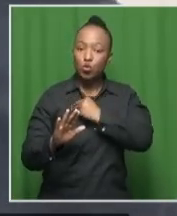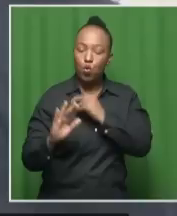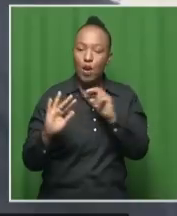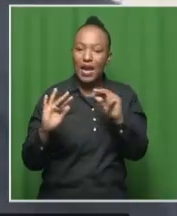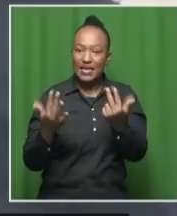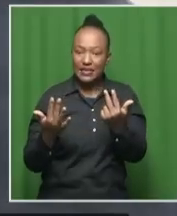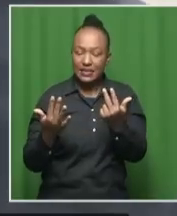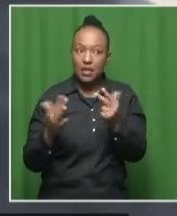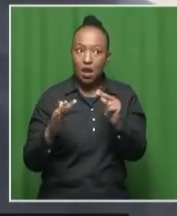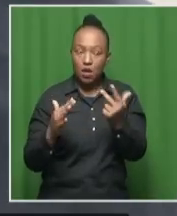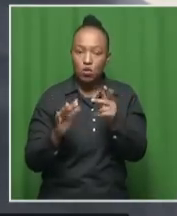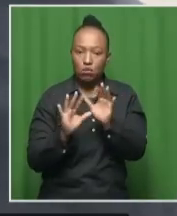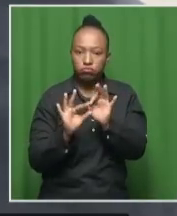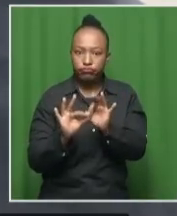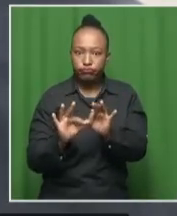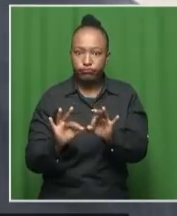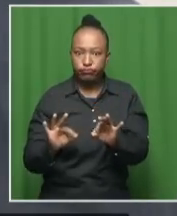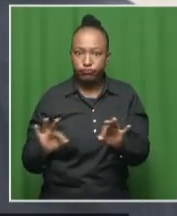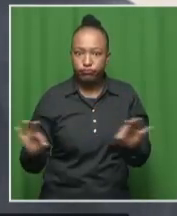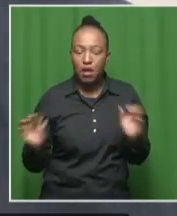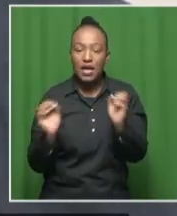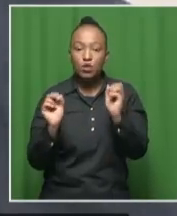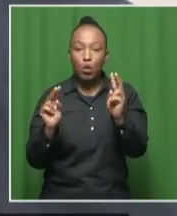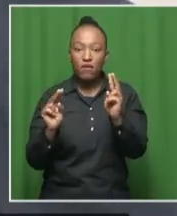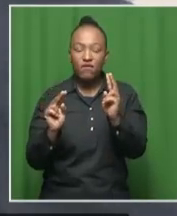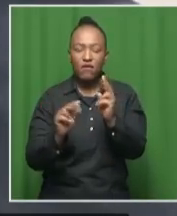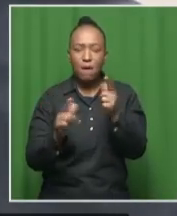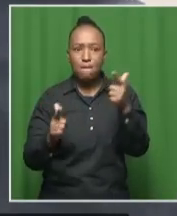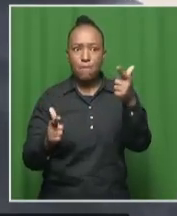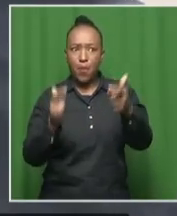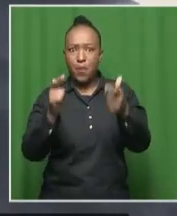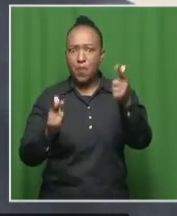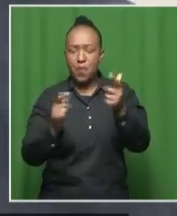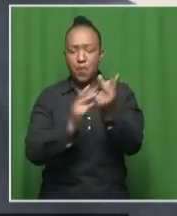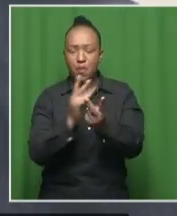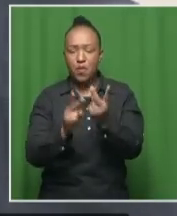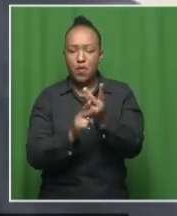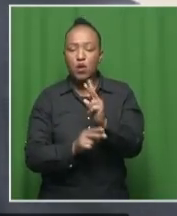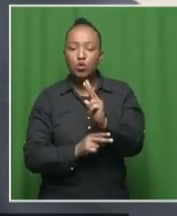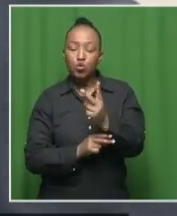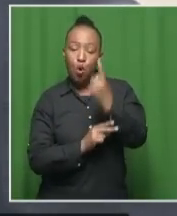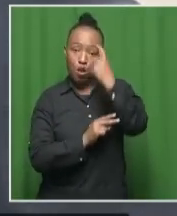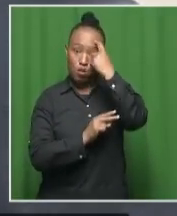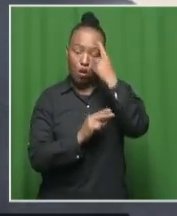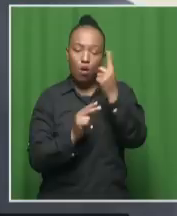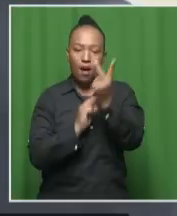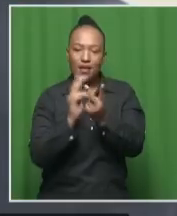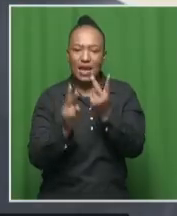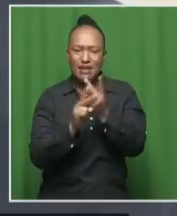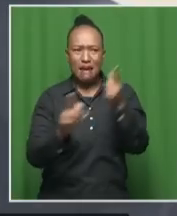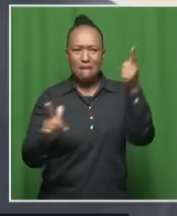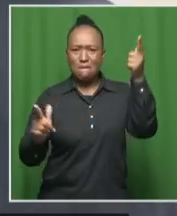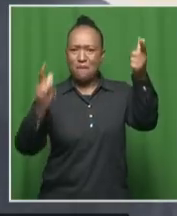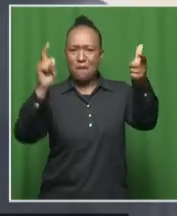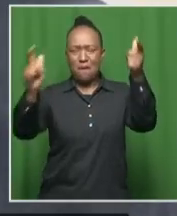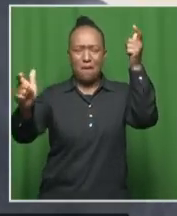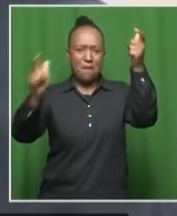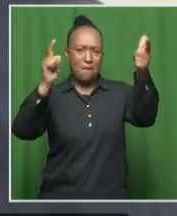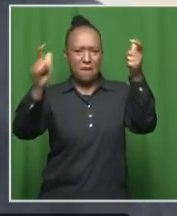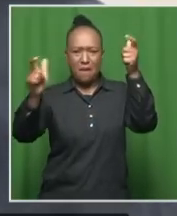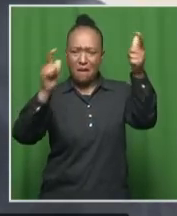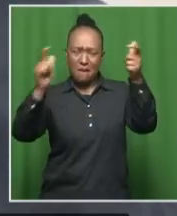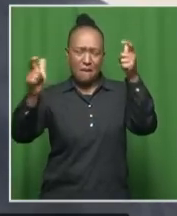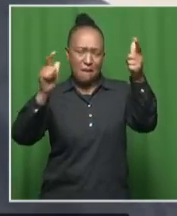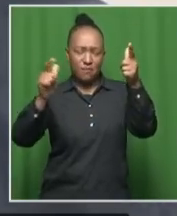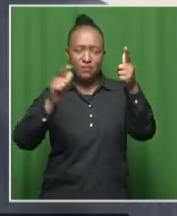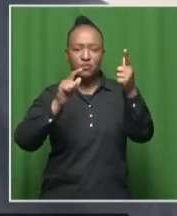'clock it was quiet. 12 o'clock at night they were shooting again. 2 o'clock in the morning they were shooting at the bottom by high